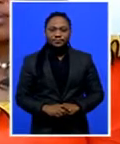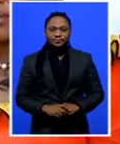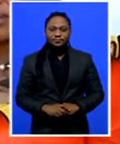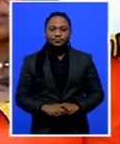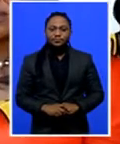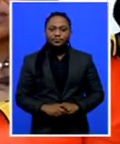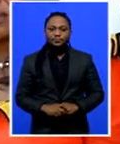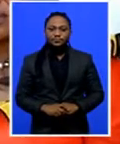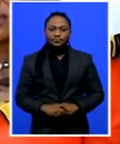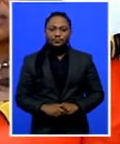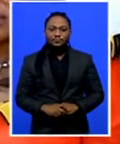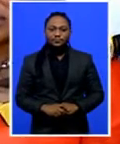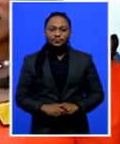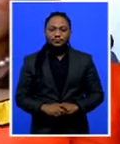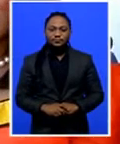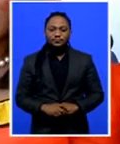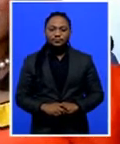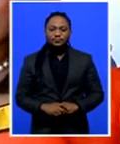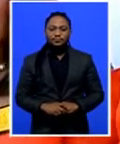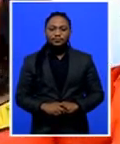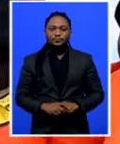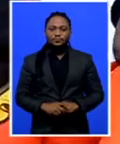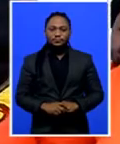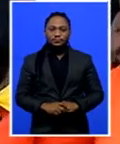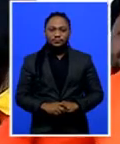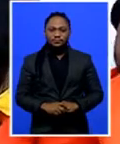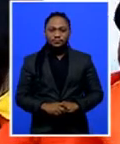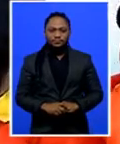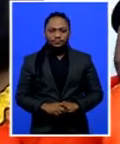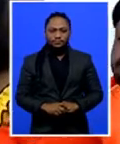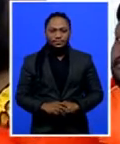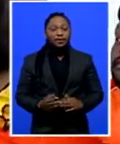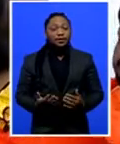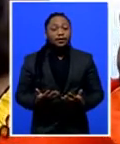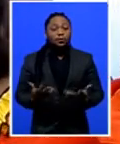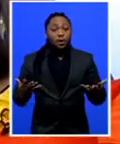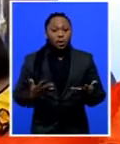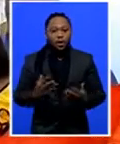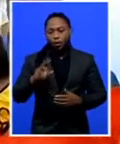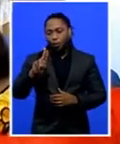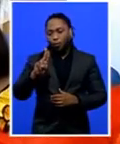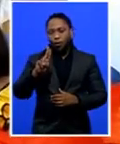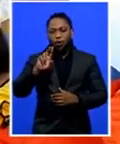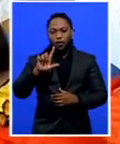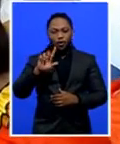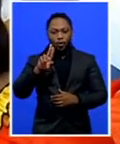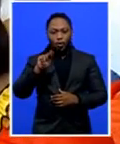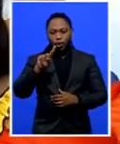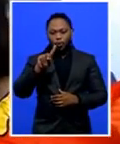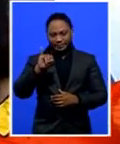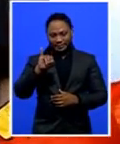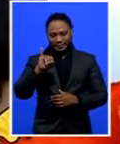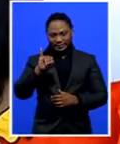Hi, Leanne. We're still here at Ulundi. We're here with the